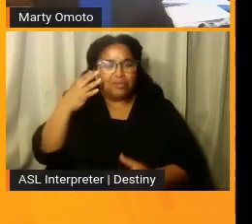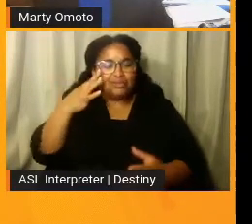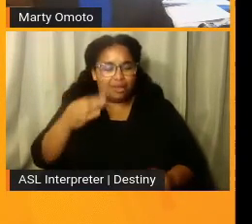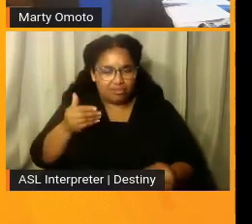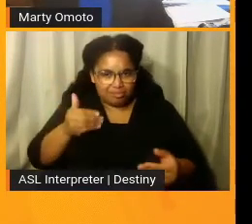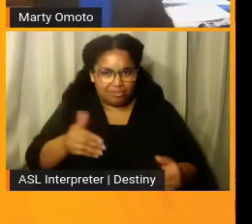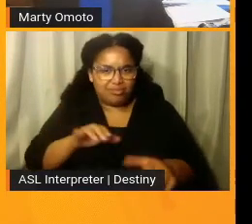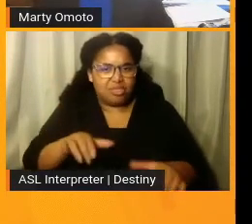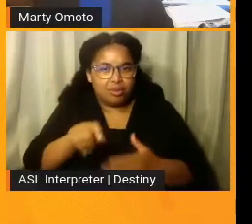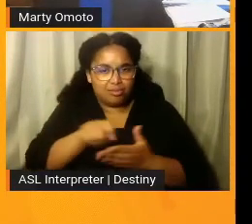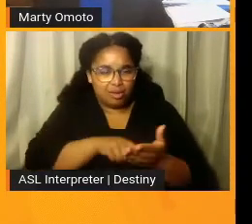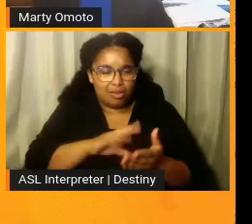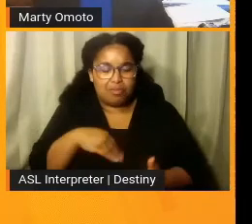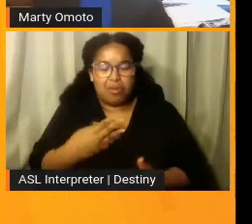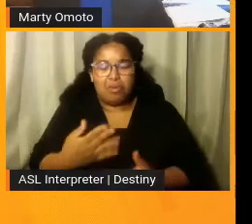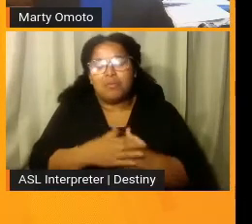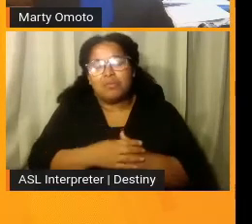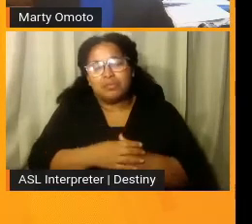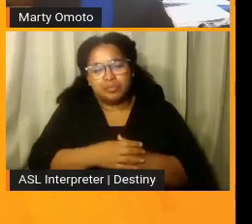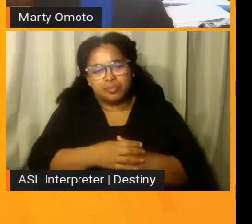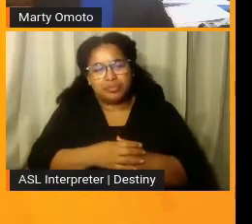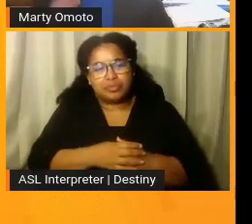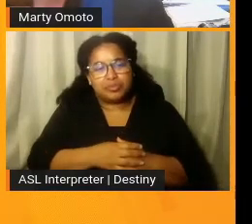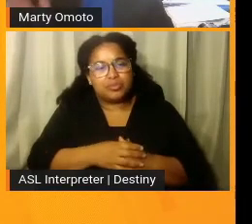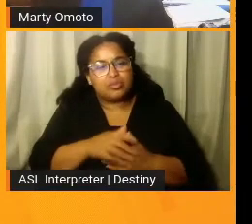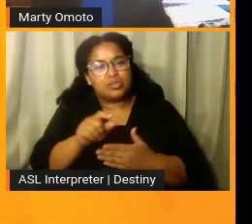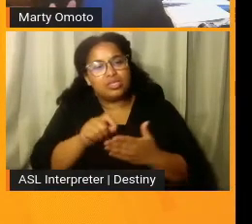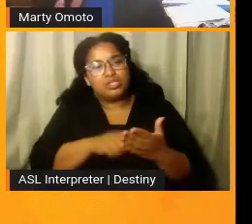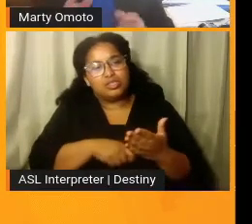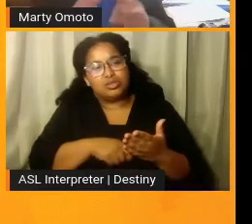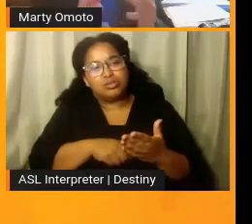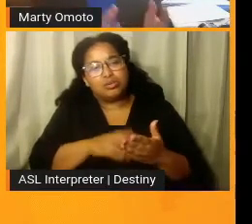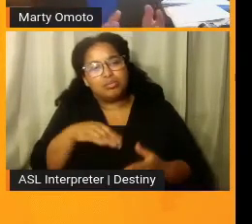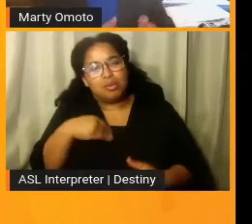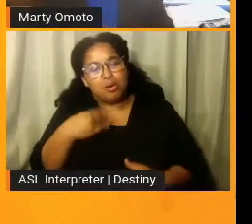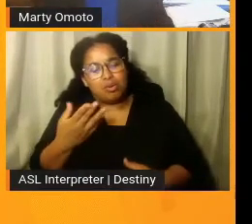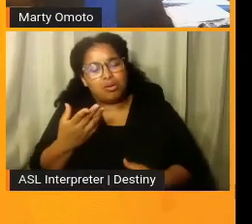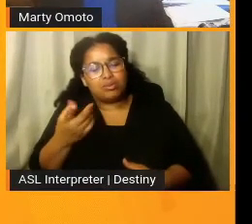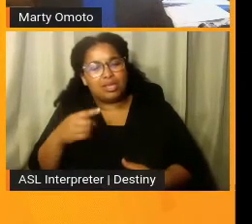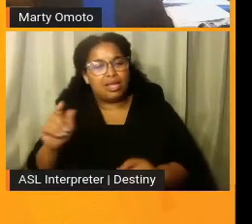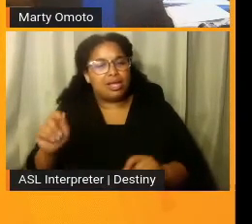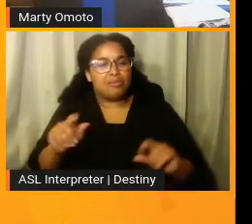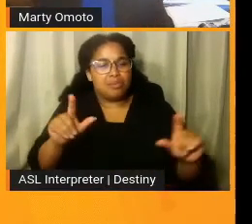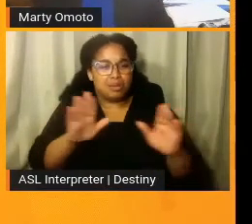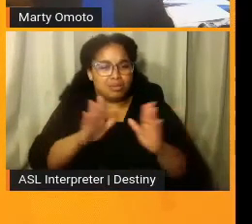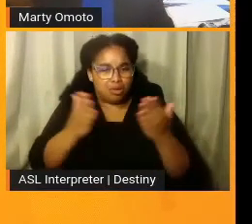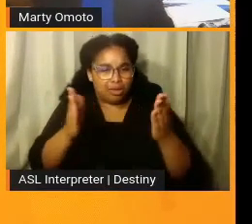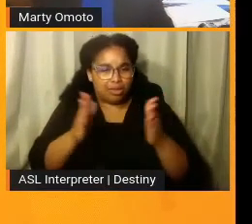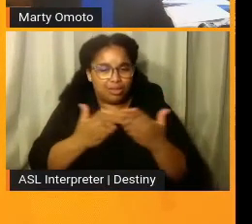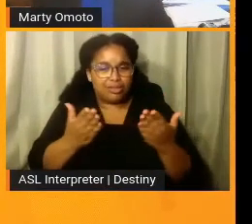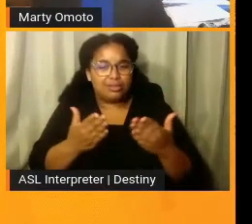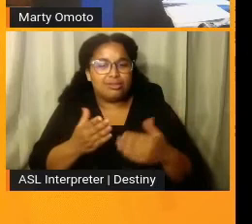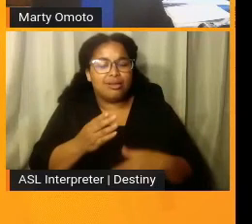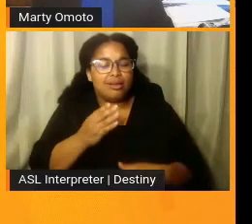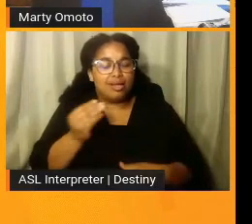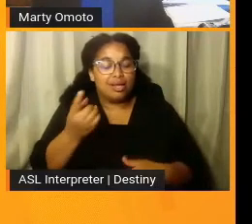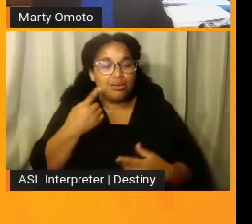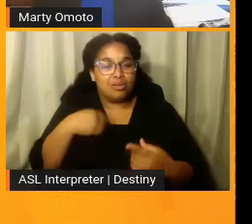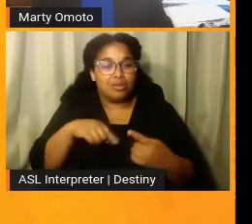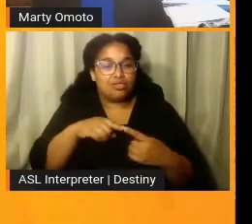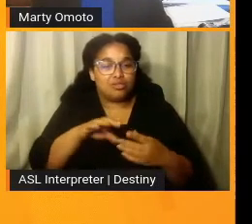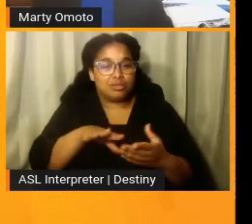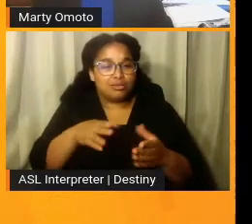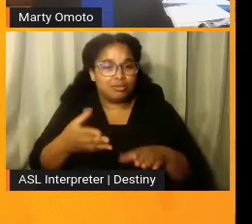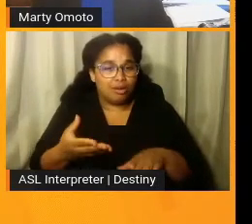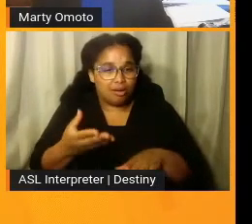And, uh, she wrote poems and they appeared in booklets. And, uh, when she passed away,